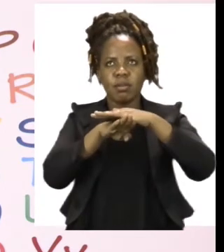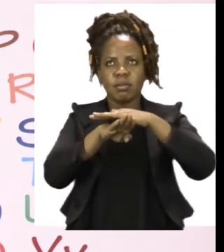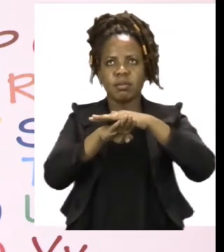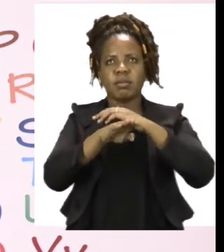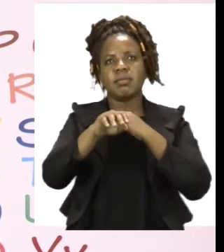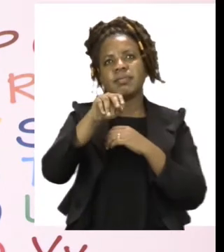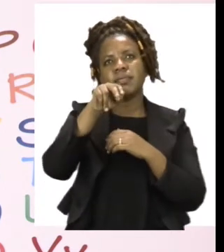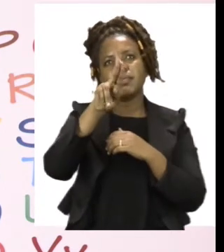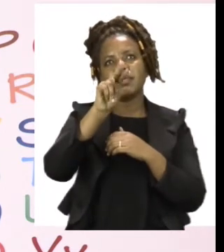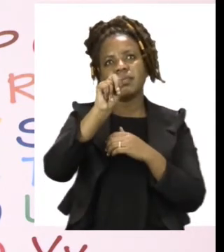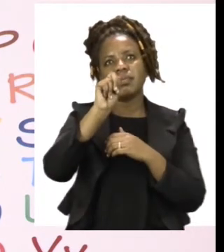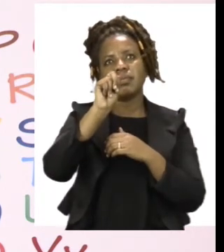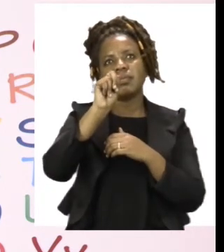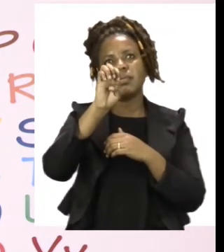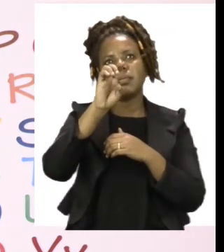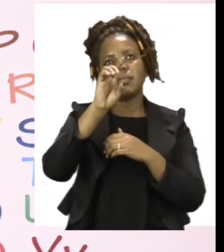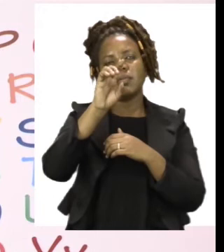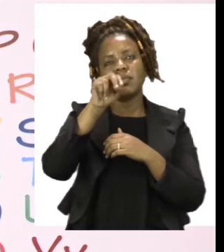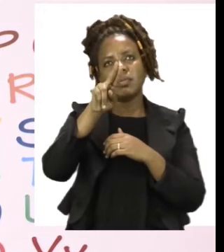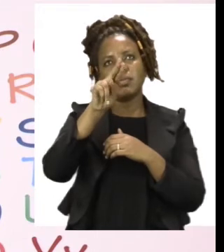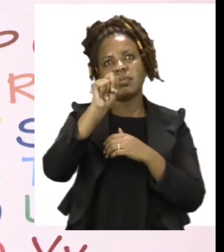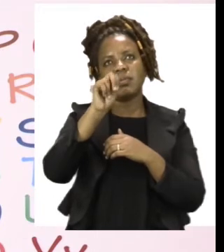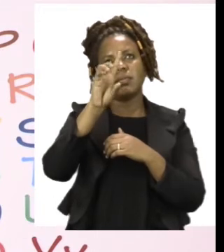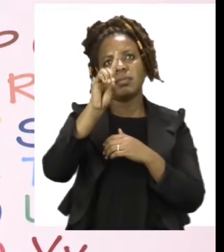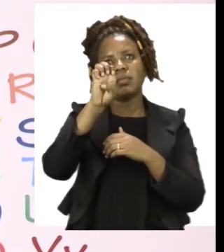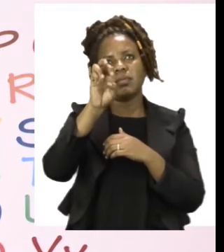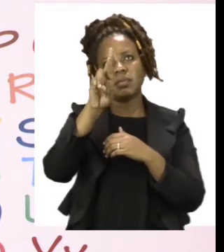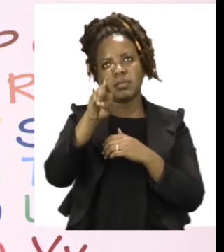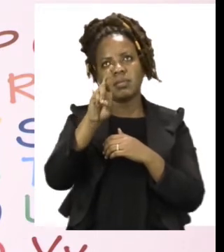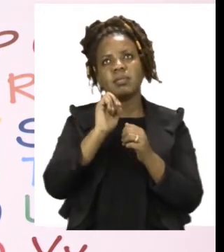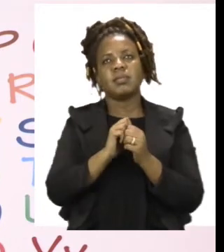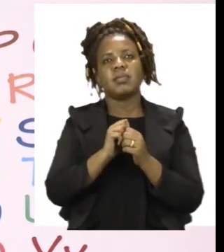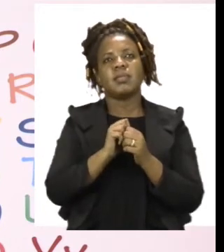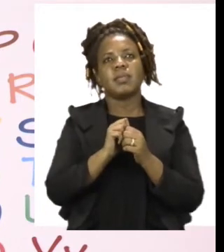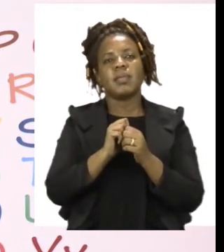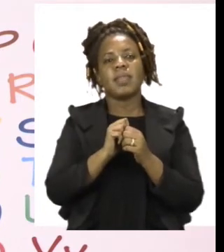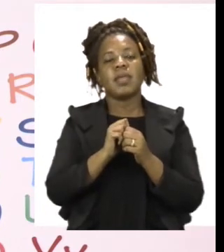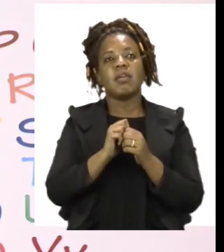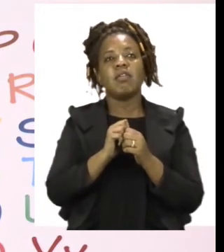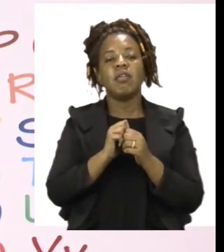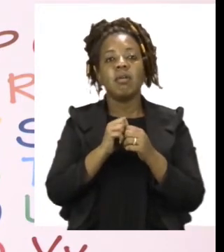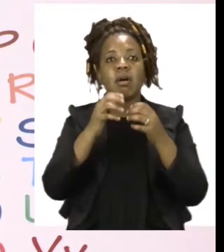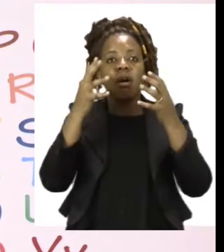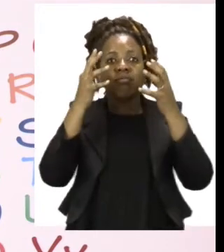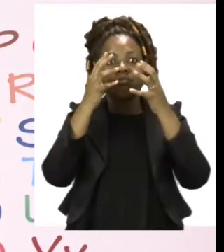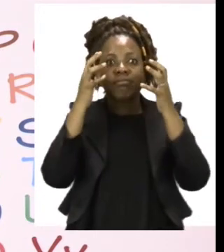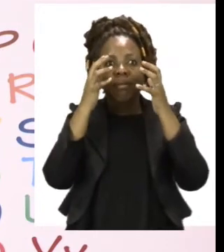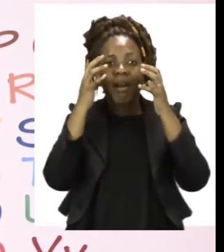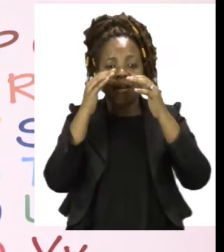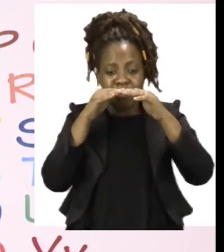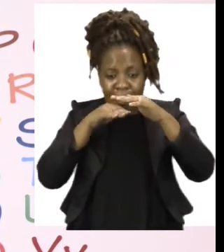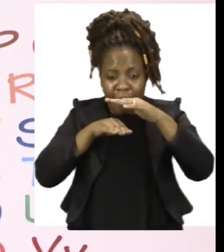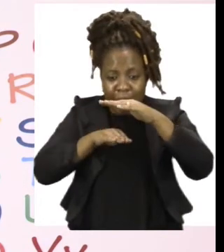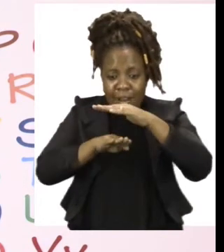The lion is under the table. Under the